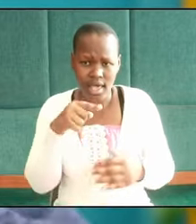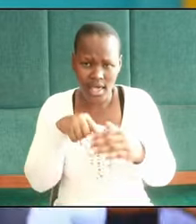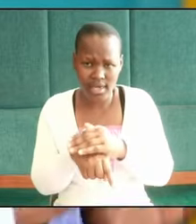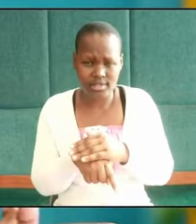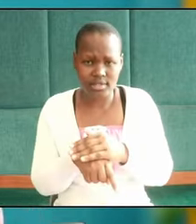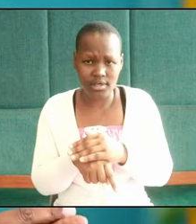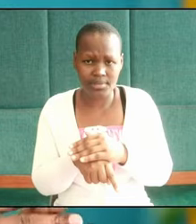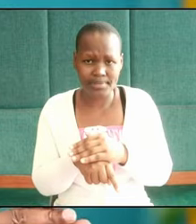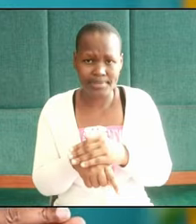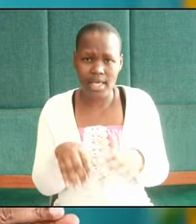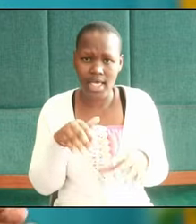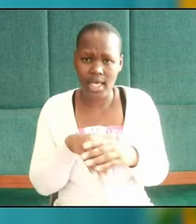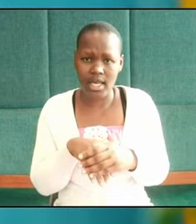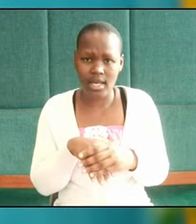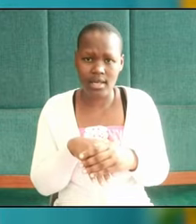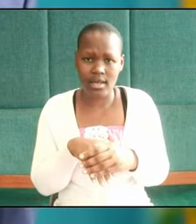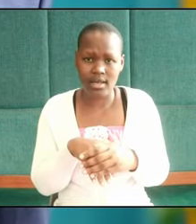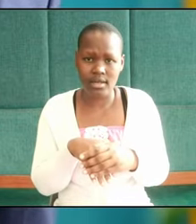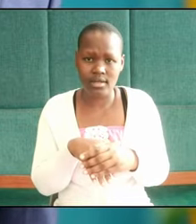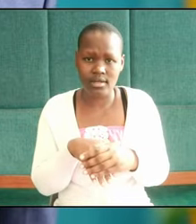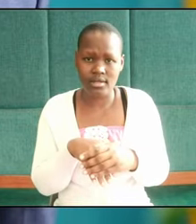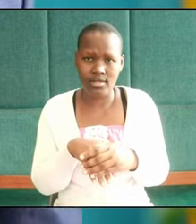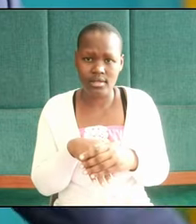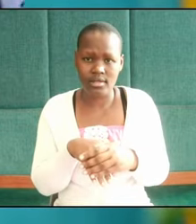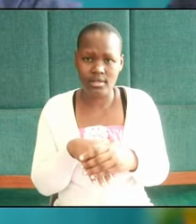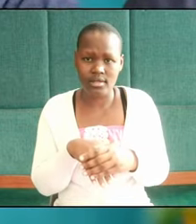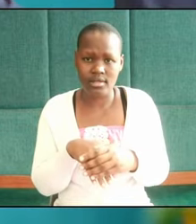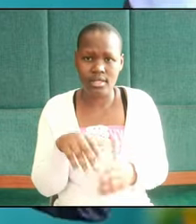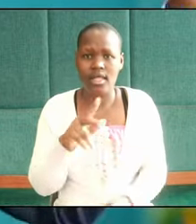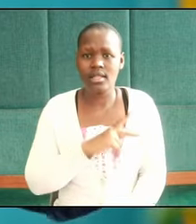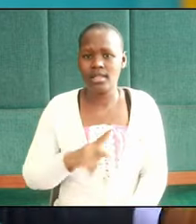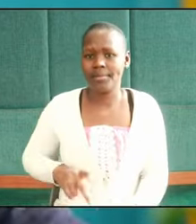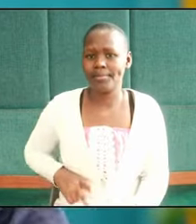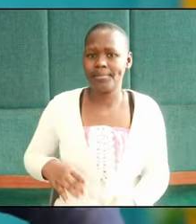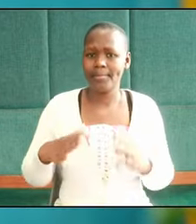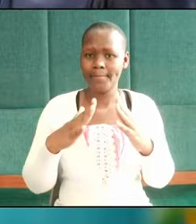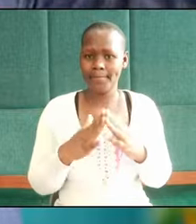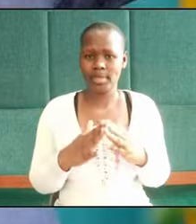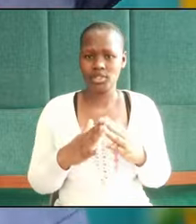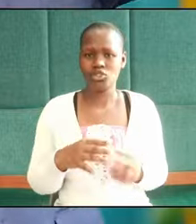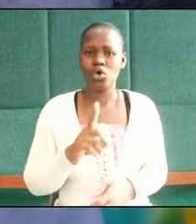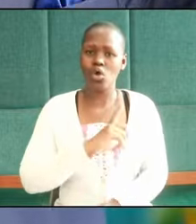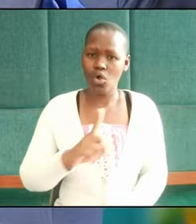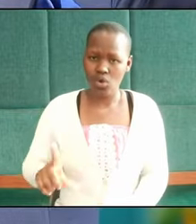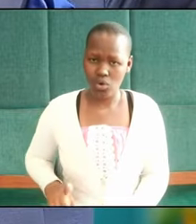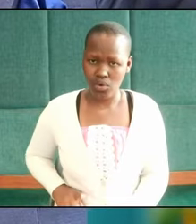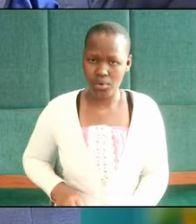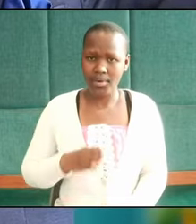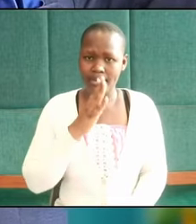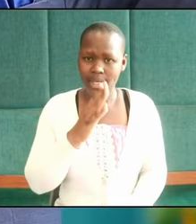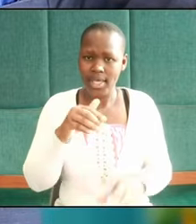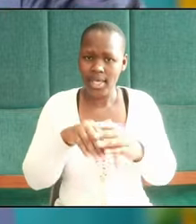even in the furnace the Lord will be with them in the furnace